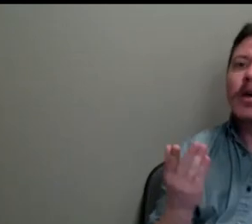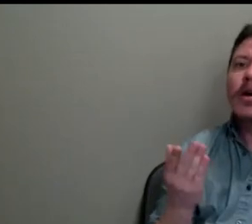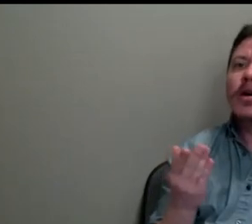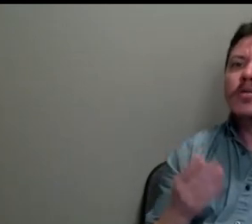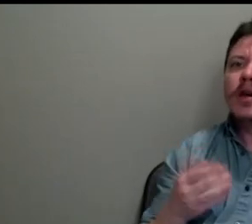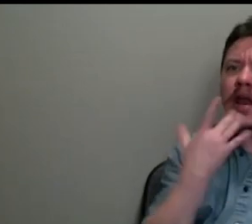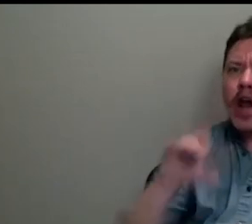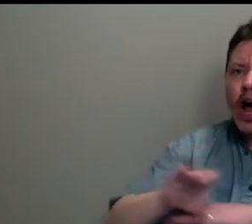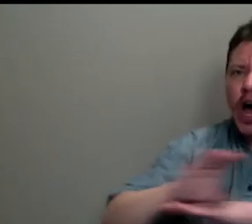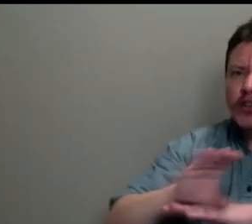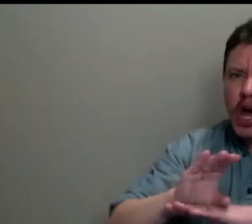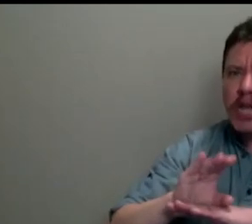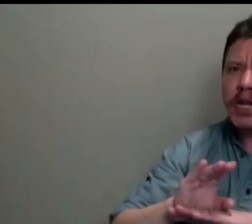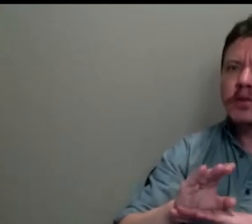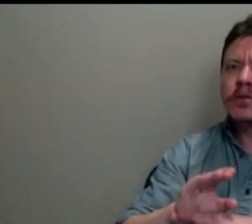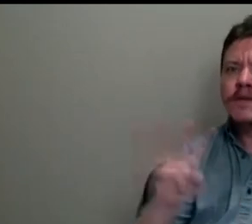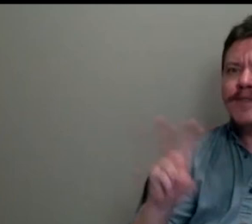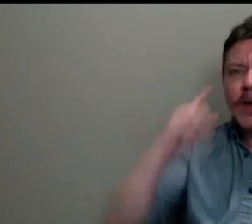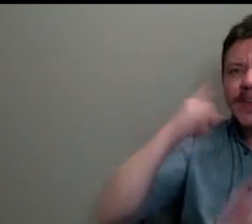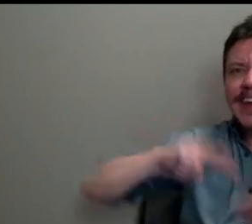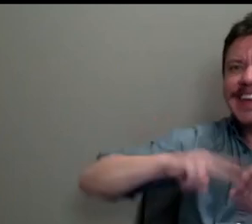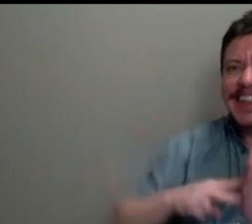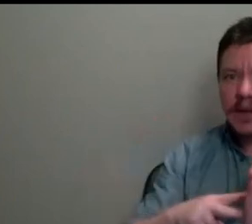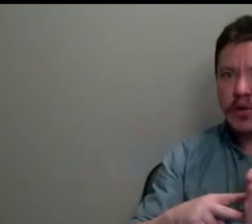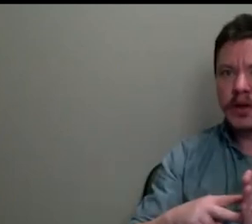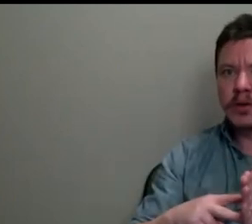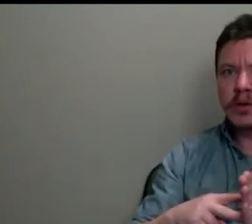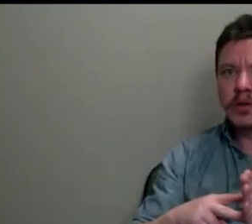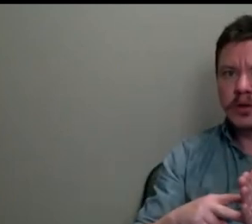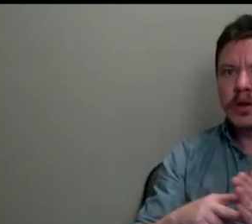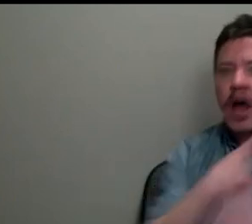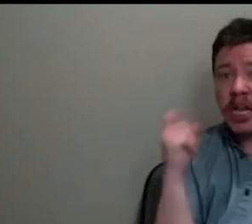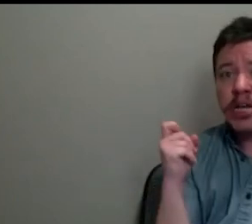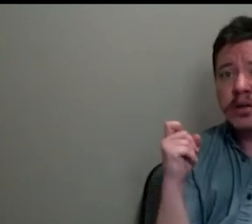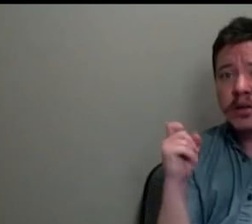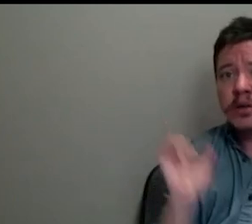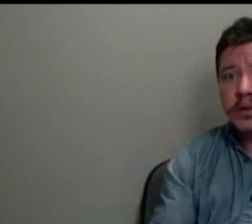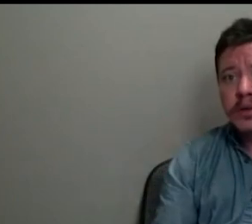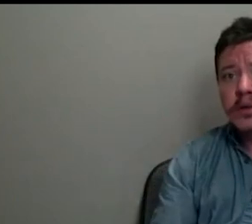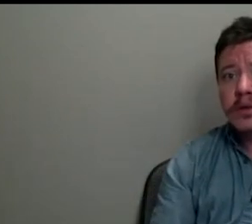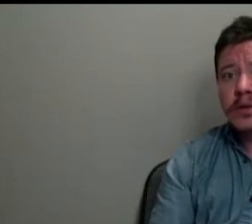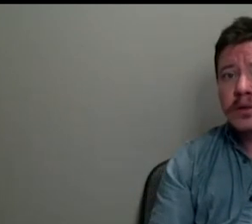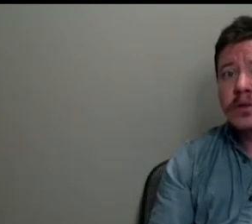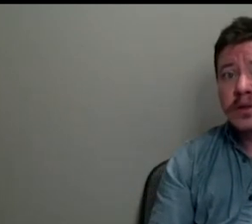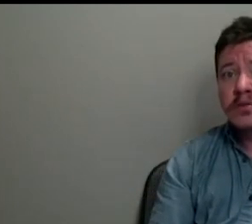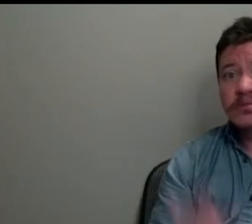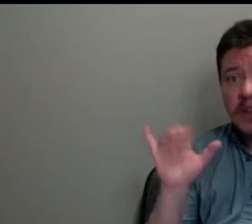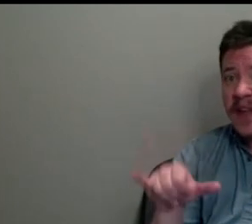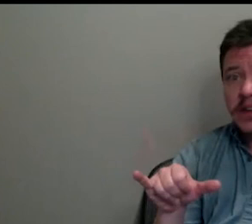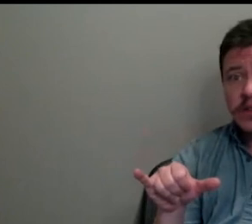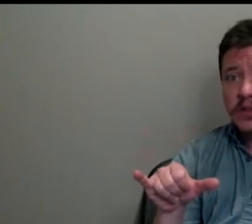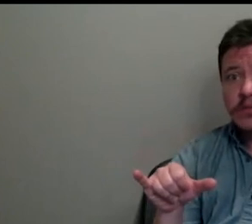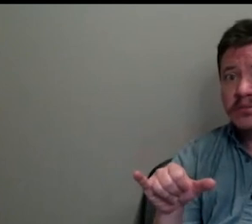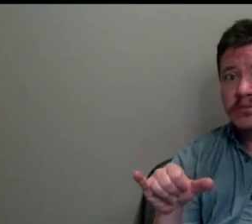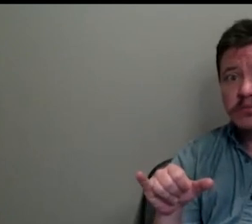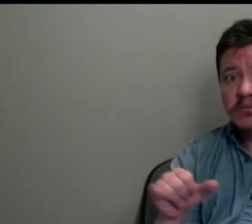again, as I was sort of saying before, made it deliberately ugly. And that is, you know, something that he did. Other